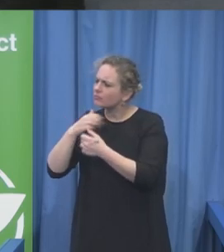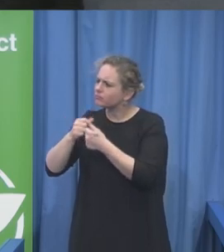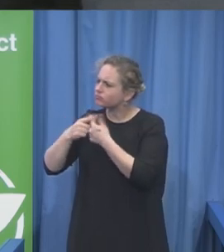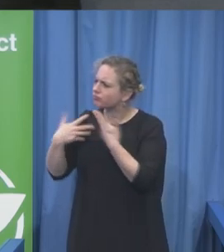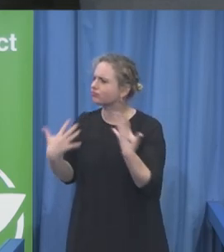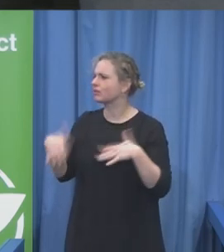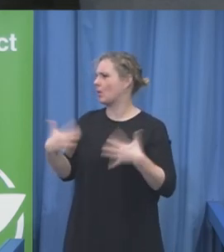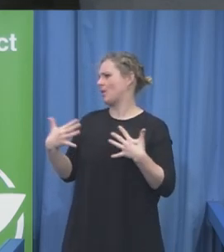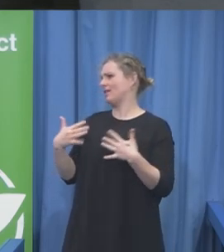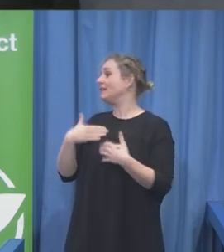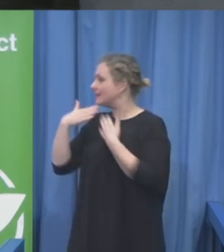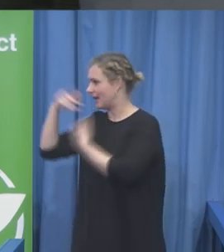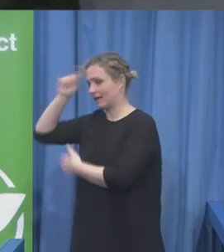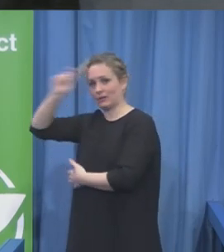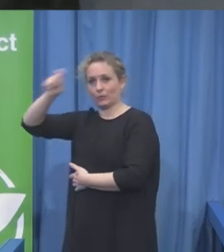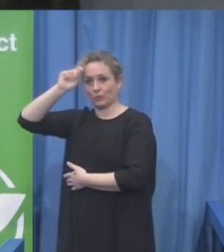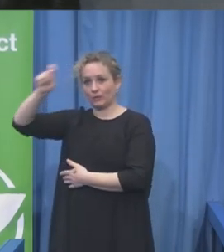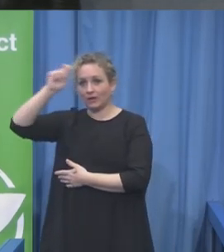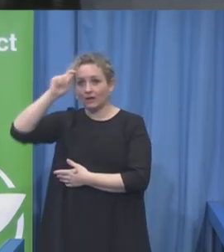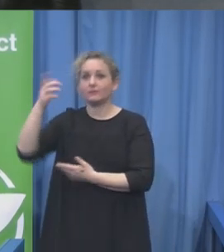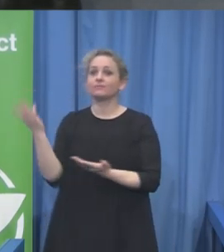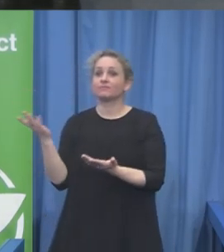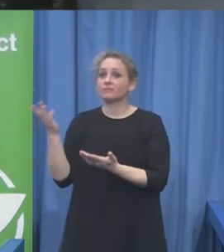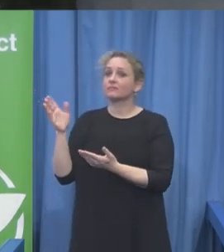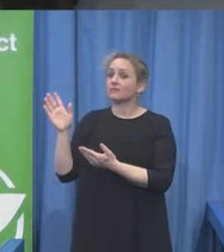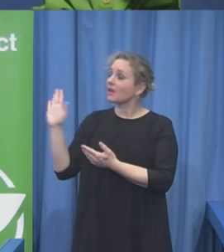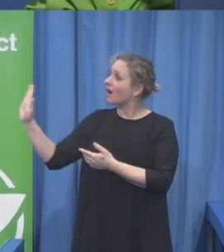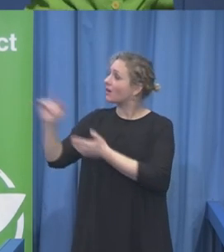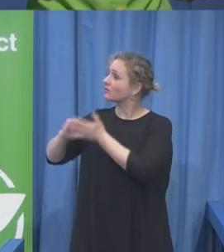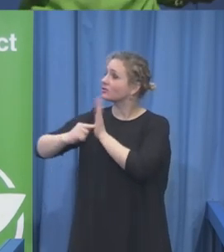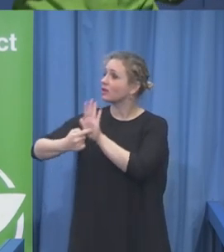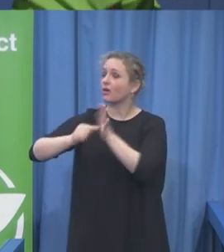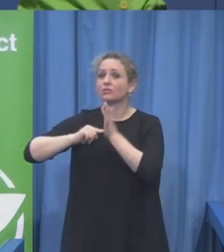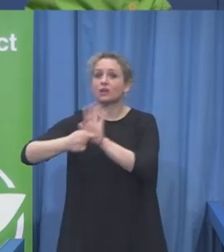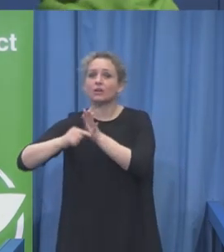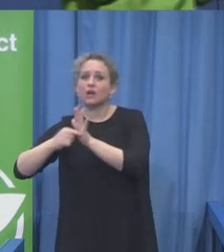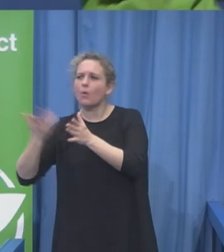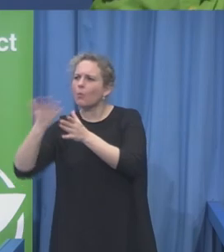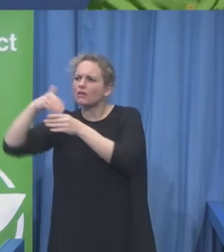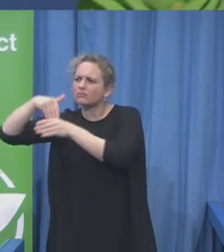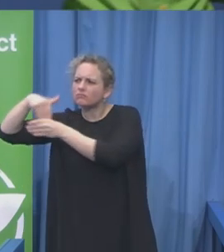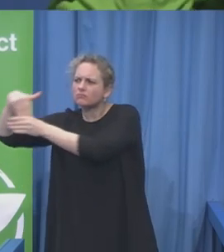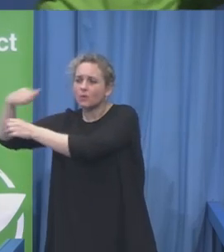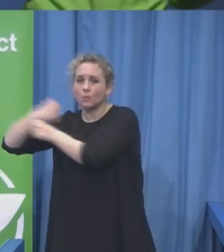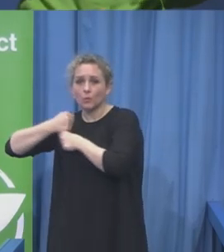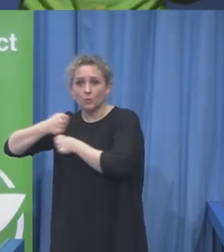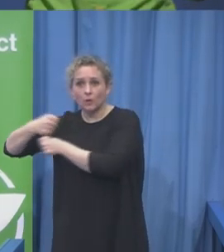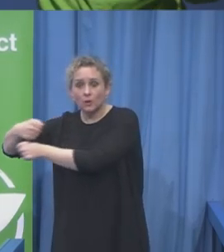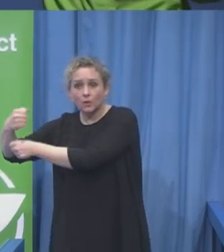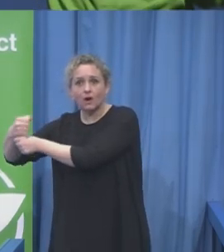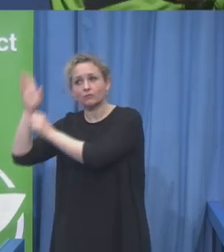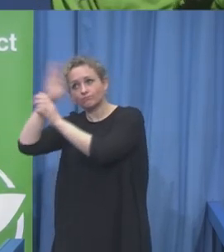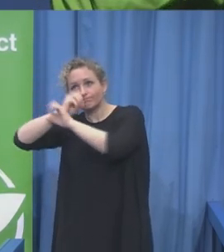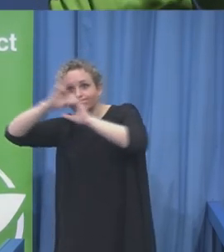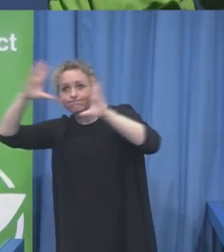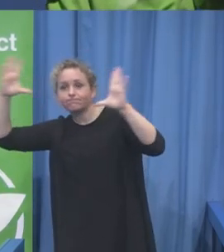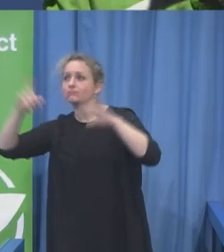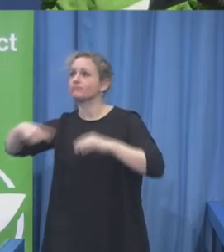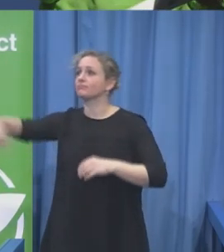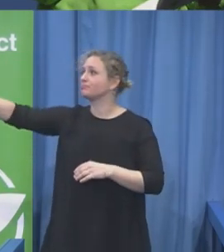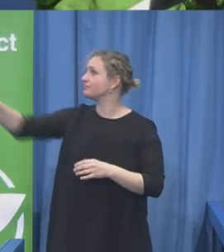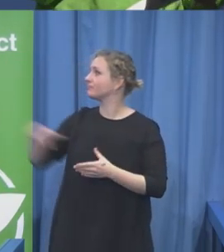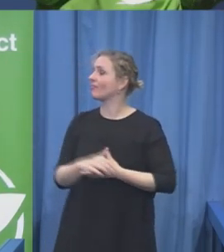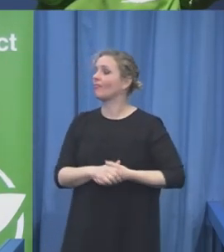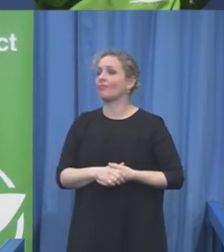all of you for coming as Daniela Bass. And it once again proves so much that no label should define any one of us as a